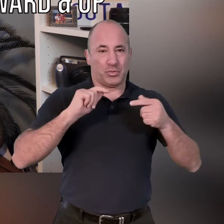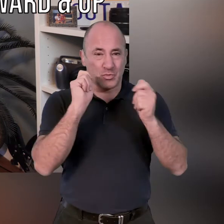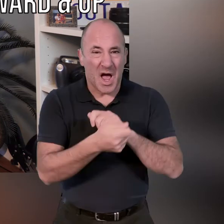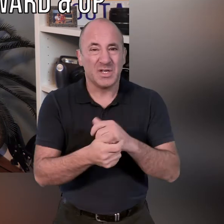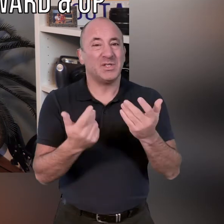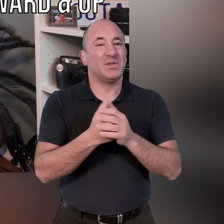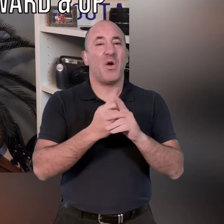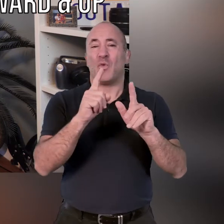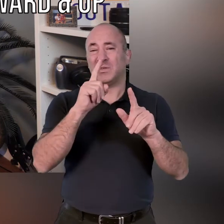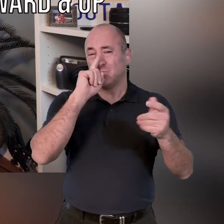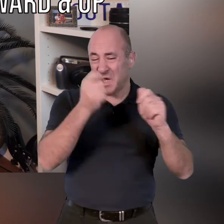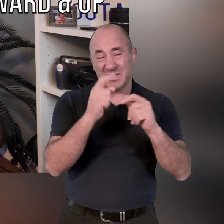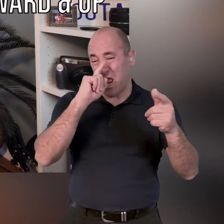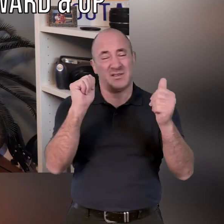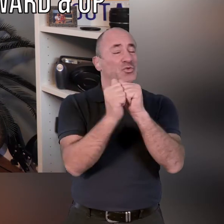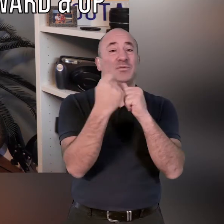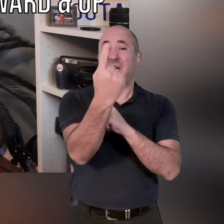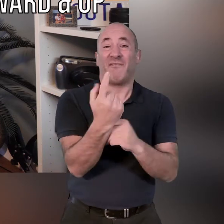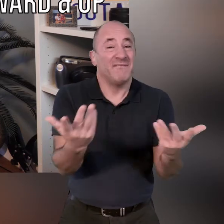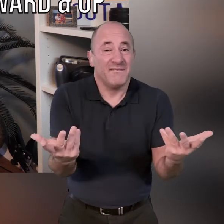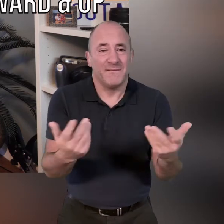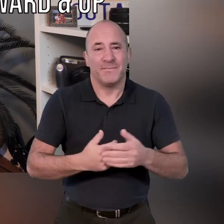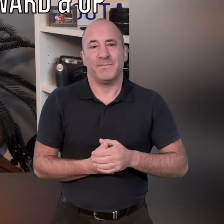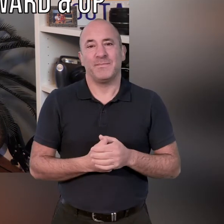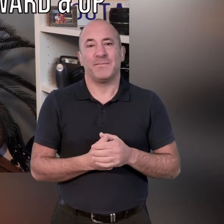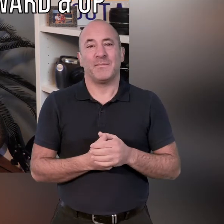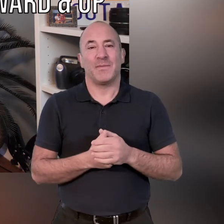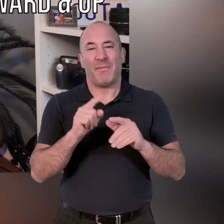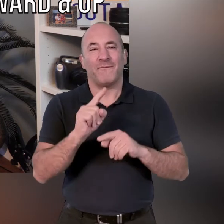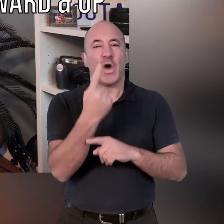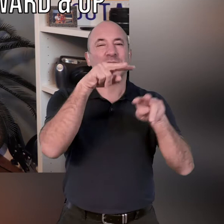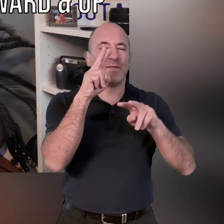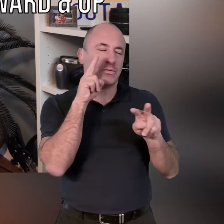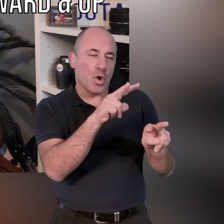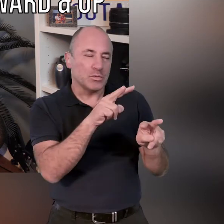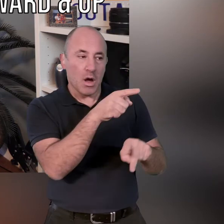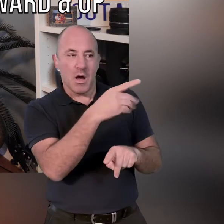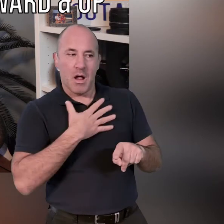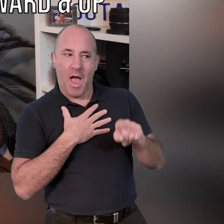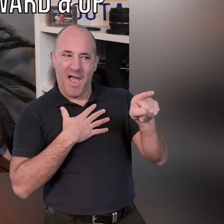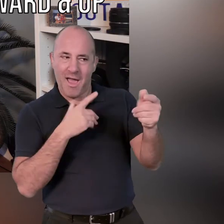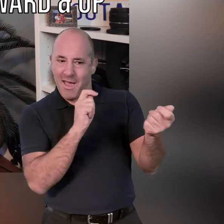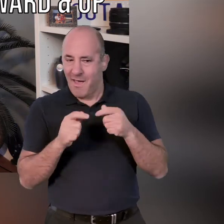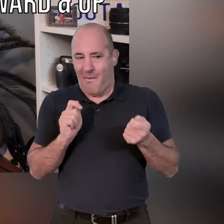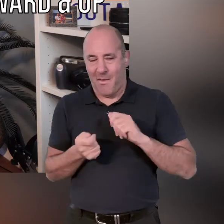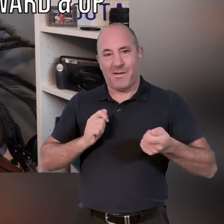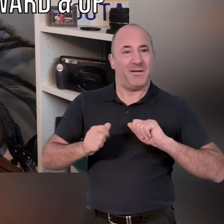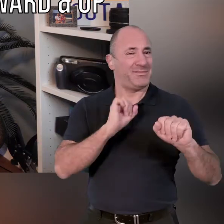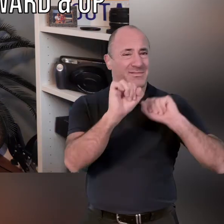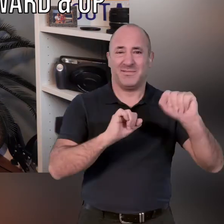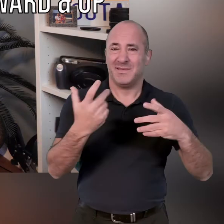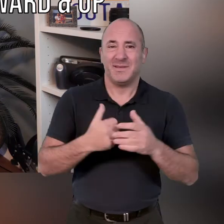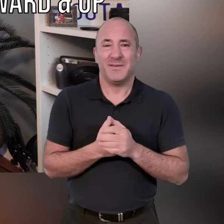cardio parts of this so these ones you can change it all up and do different things uh maybe taking some inspiration from the first video we did